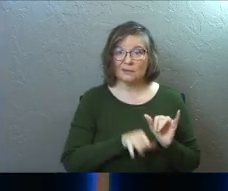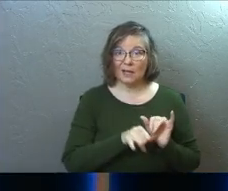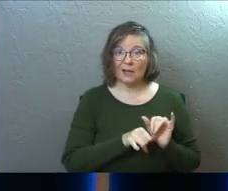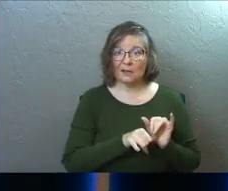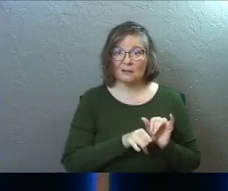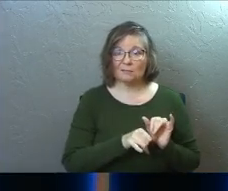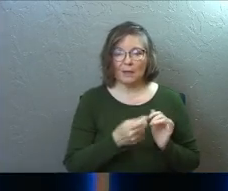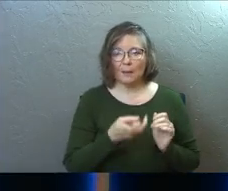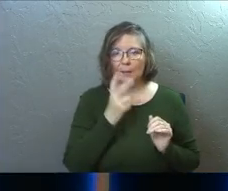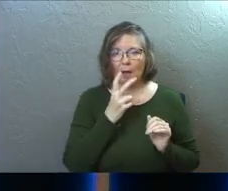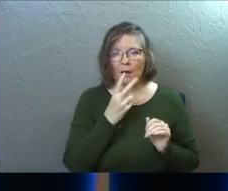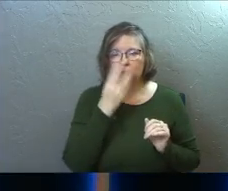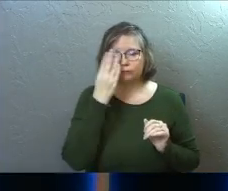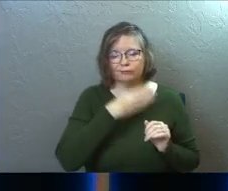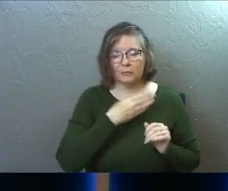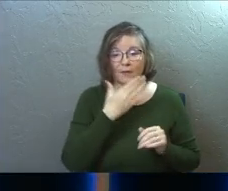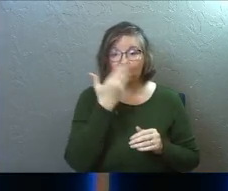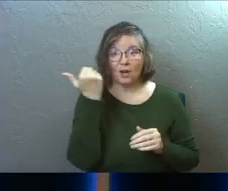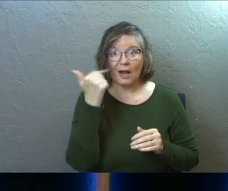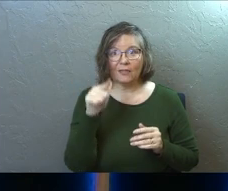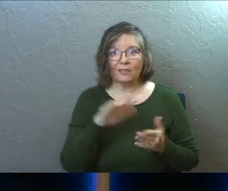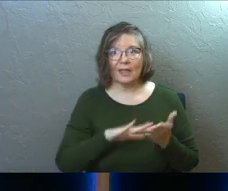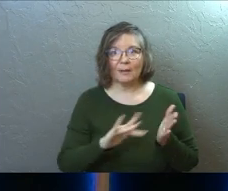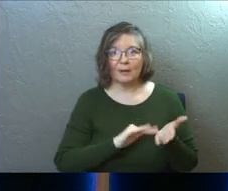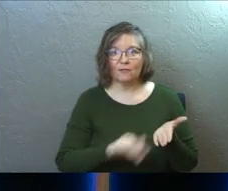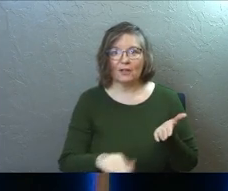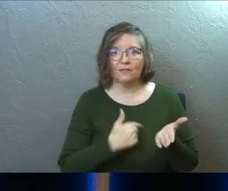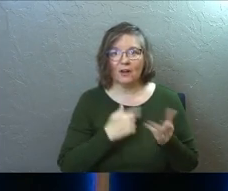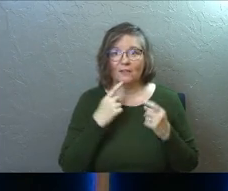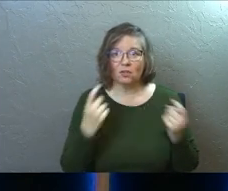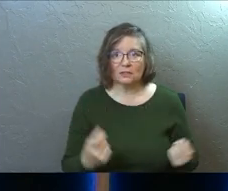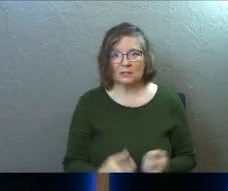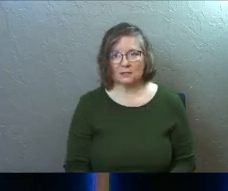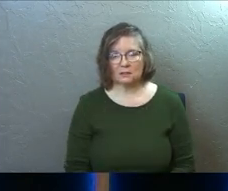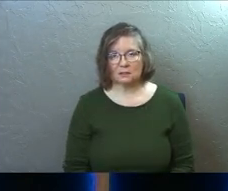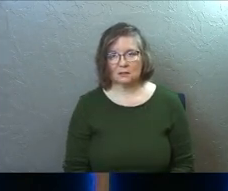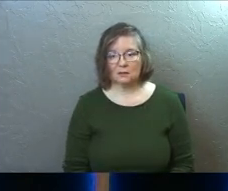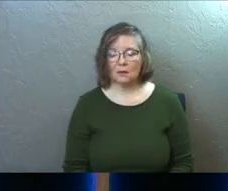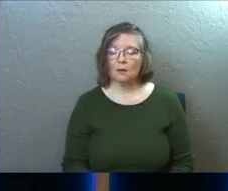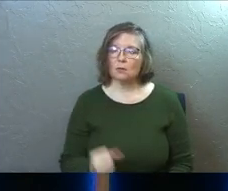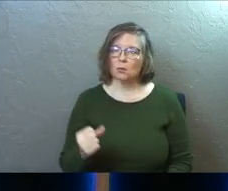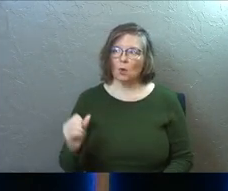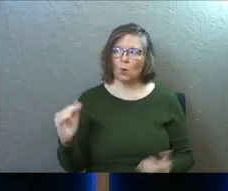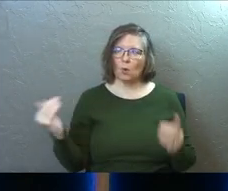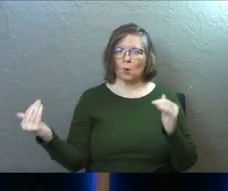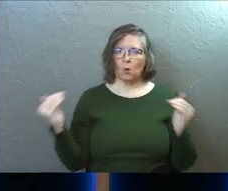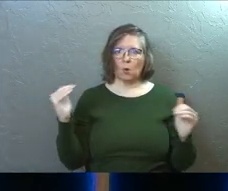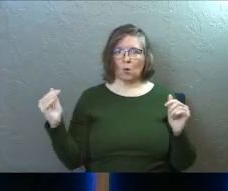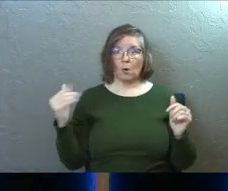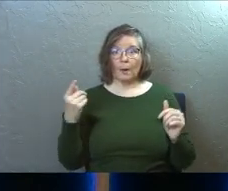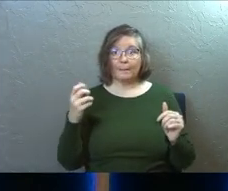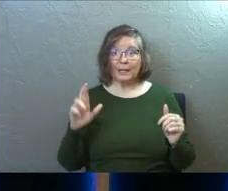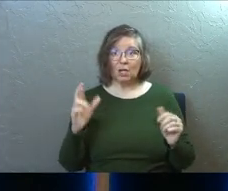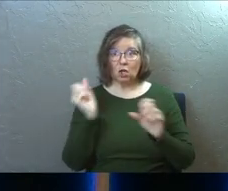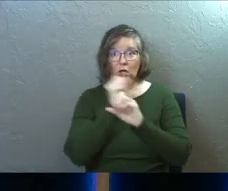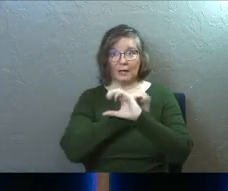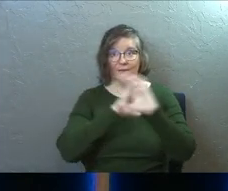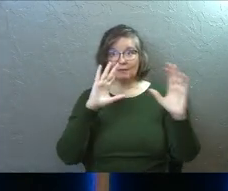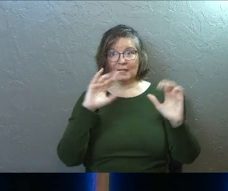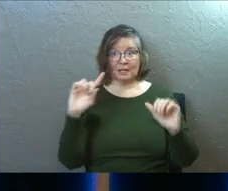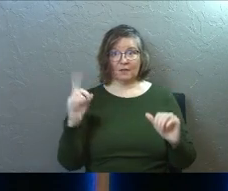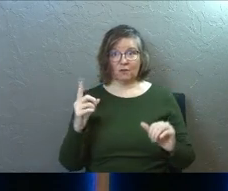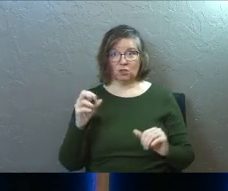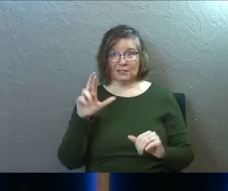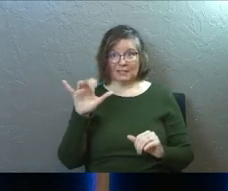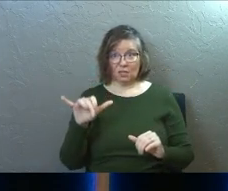short-sighted or blind, forgetting that they have been cleansed from their past sins. So Peter envisions in the first